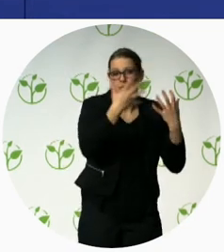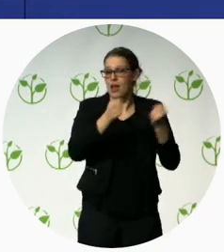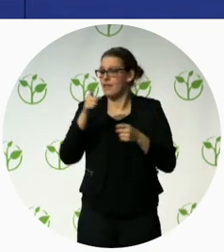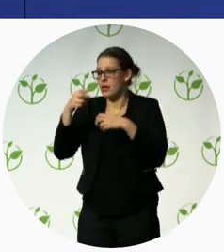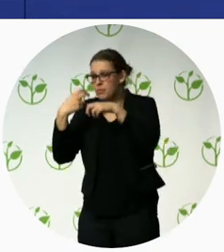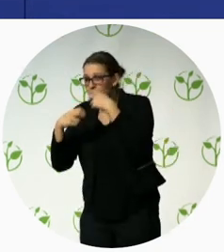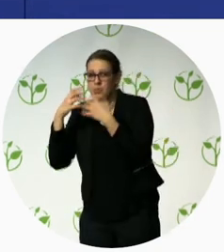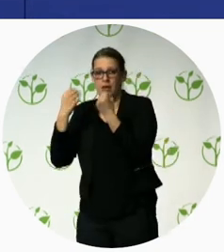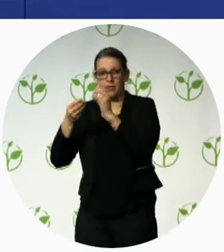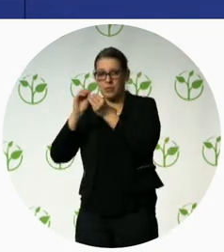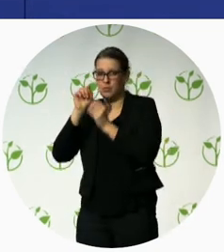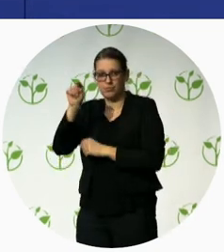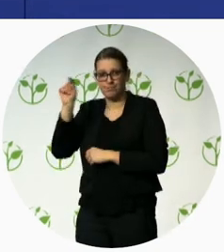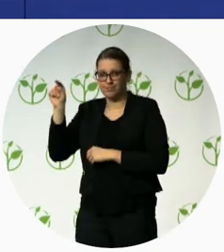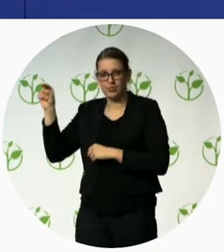just look for opportunities.